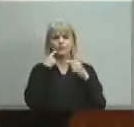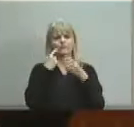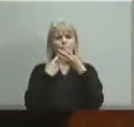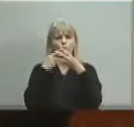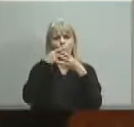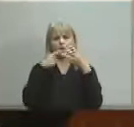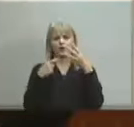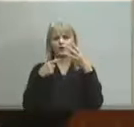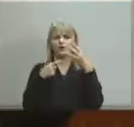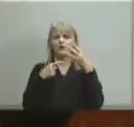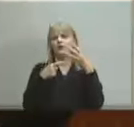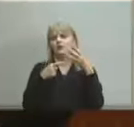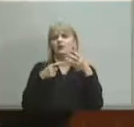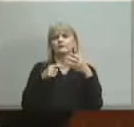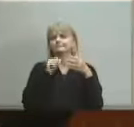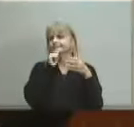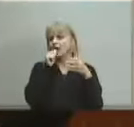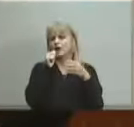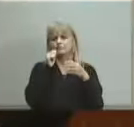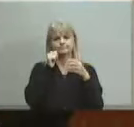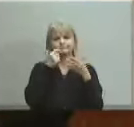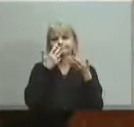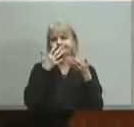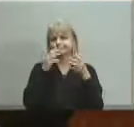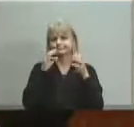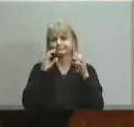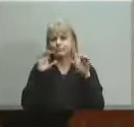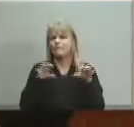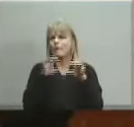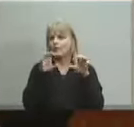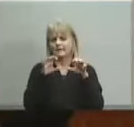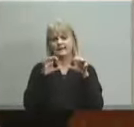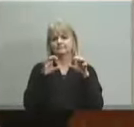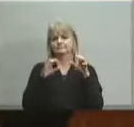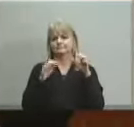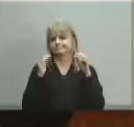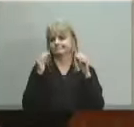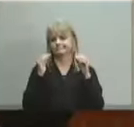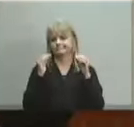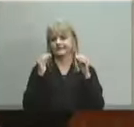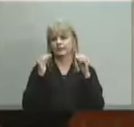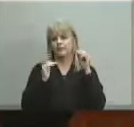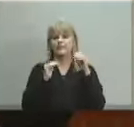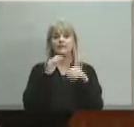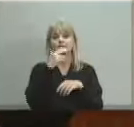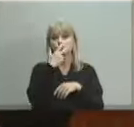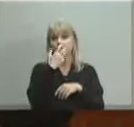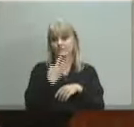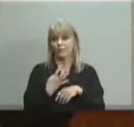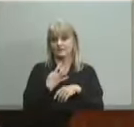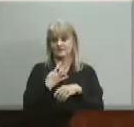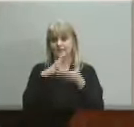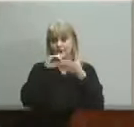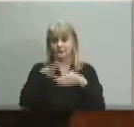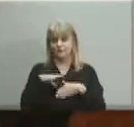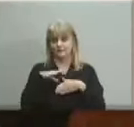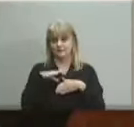that continue to make up three quarters of the students of jcps